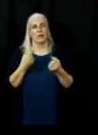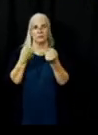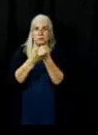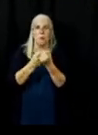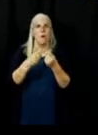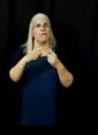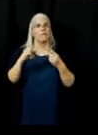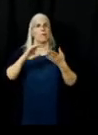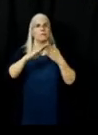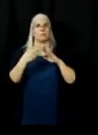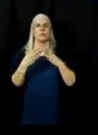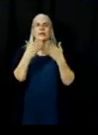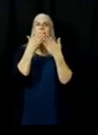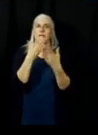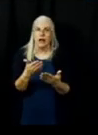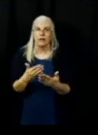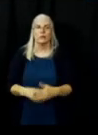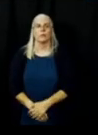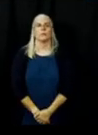thank you